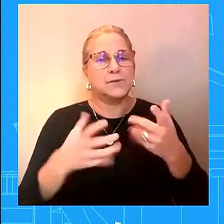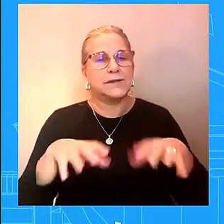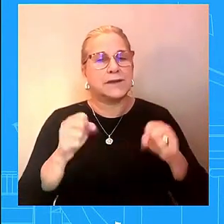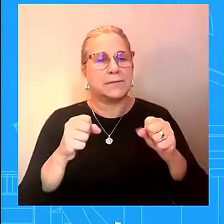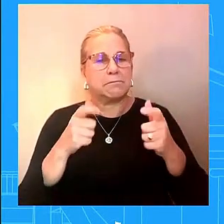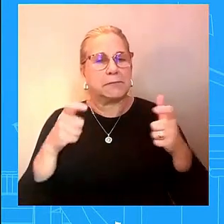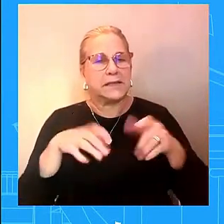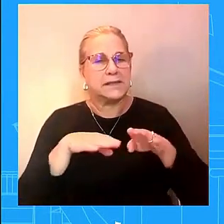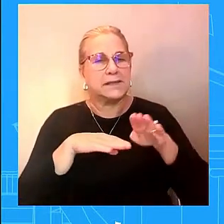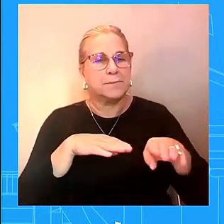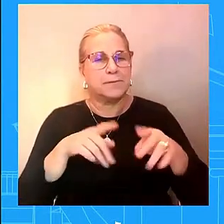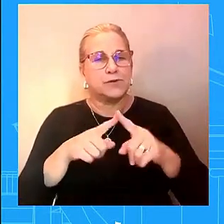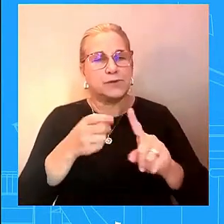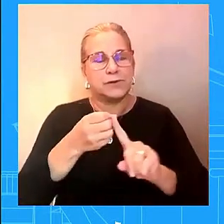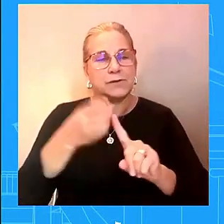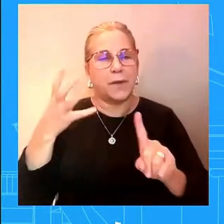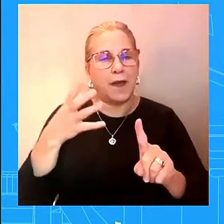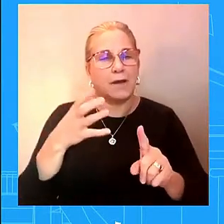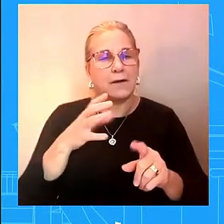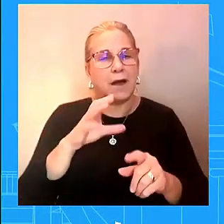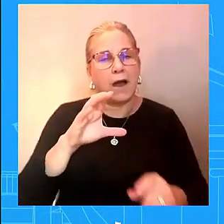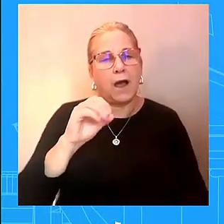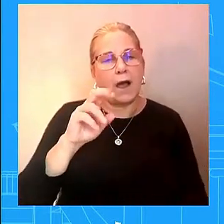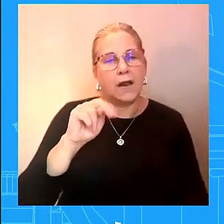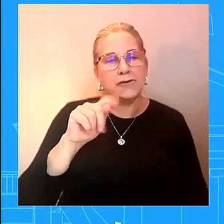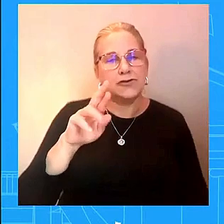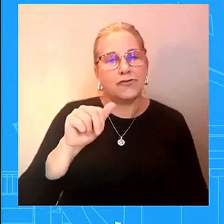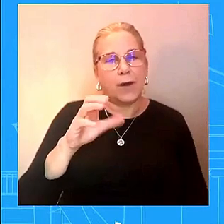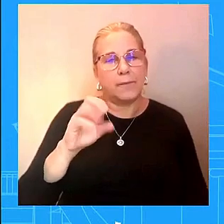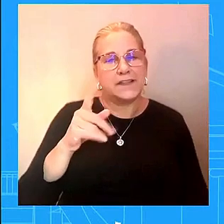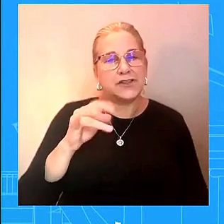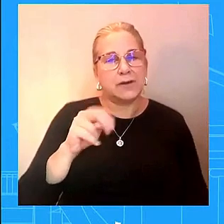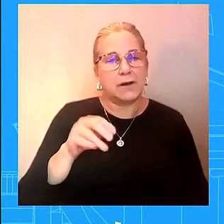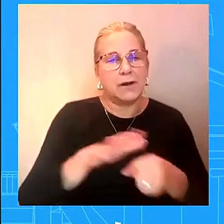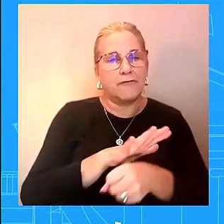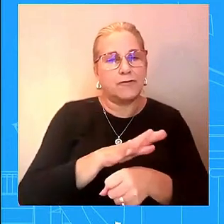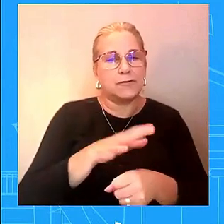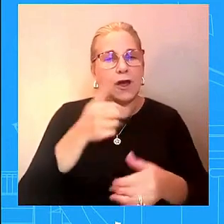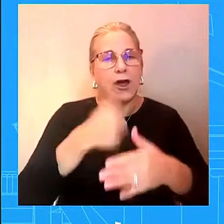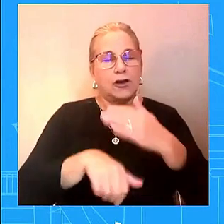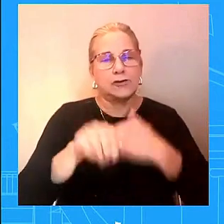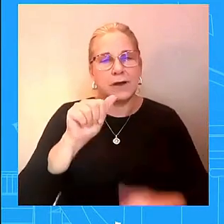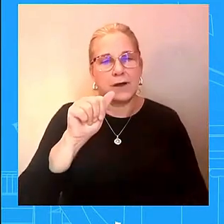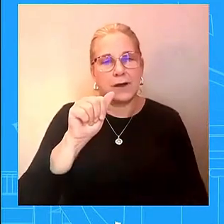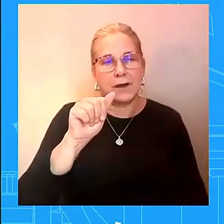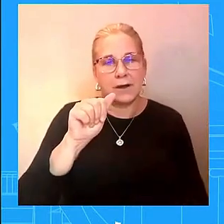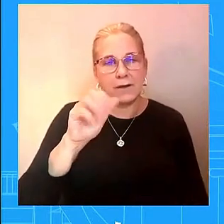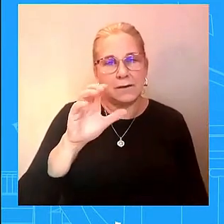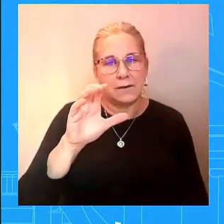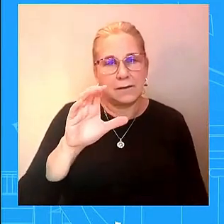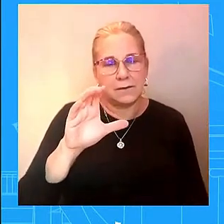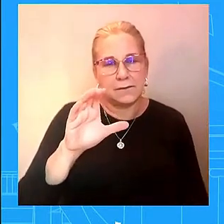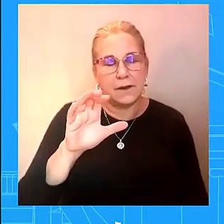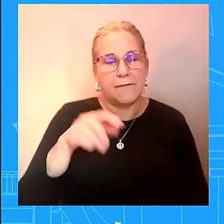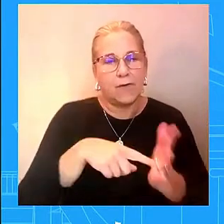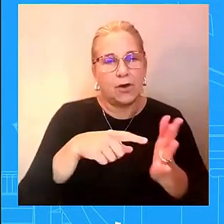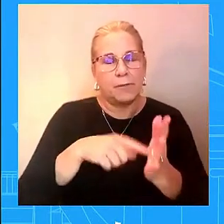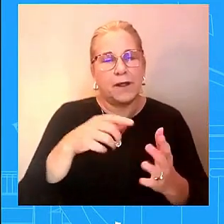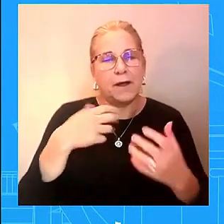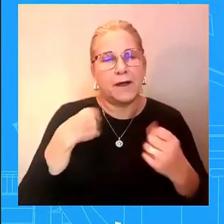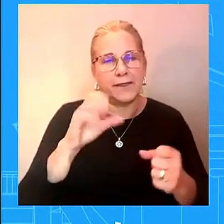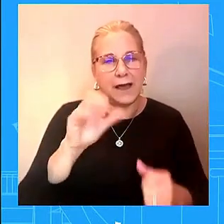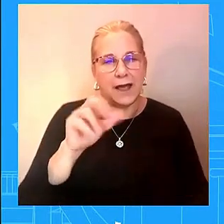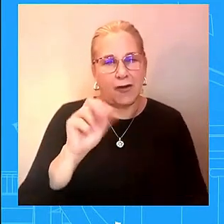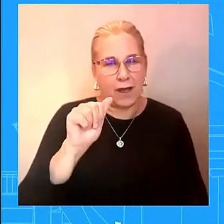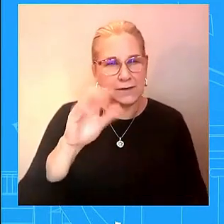act since roe v wade was overturned republican elected officials have made clear they want to ban or restrict